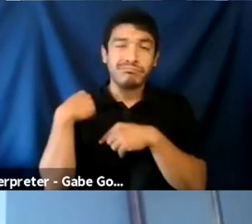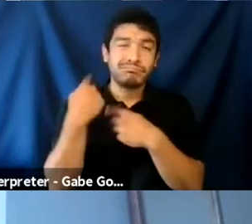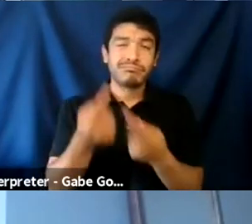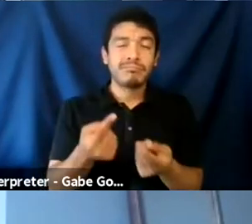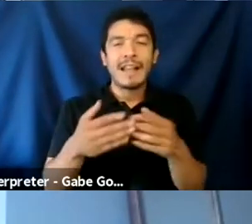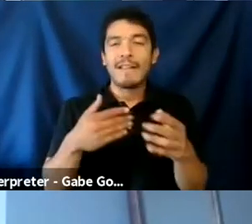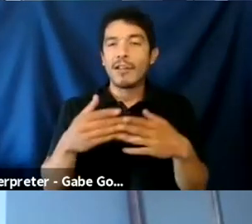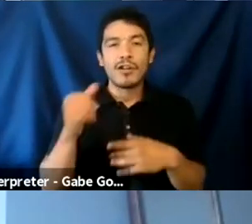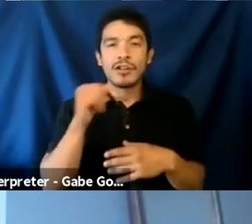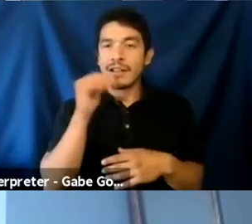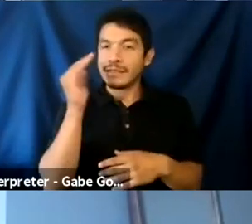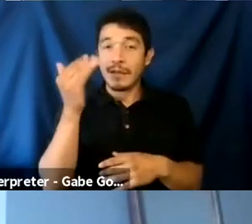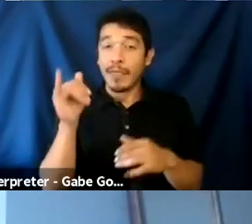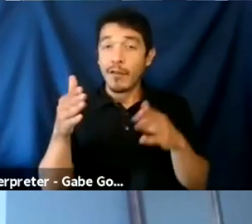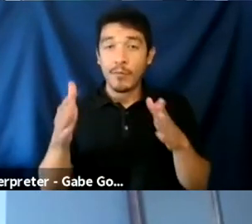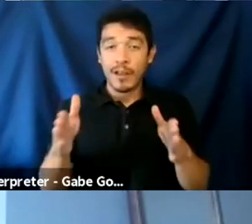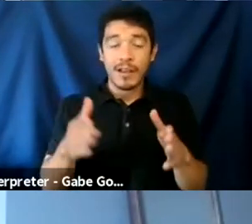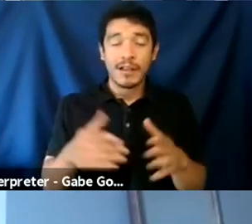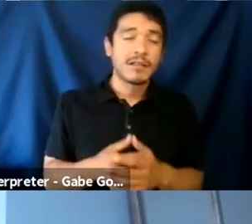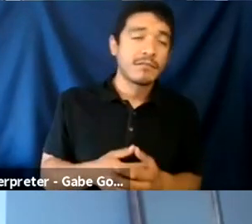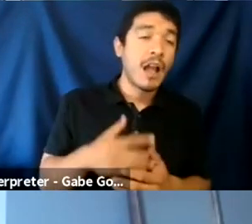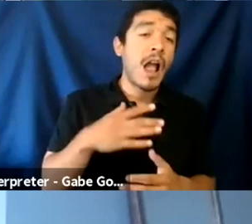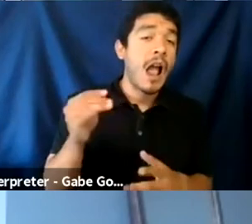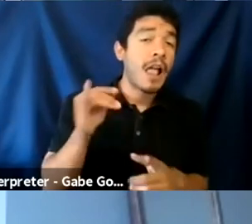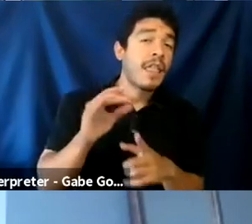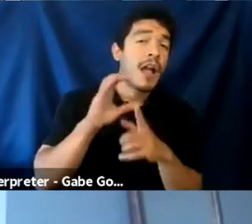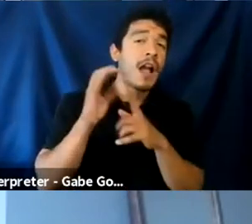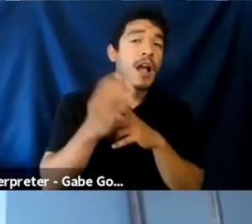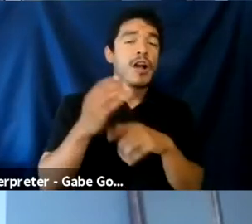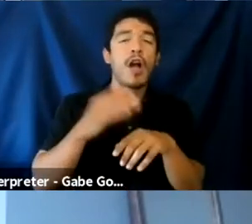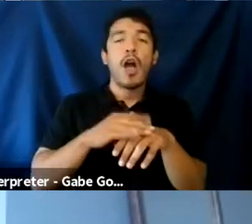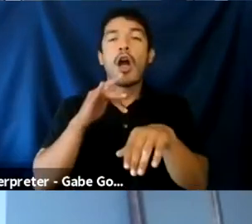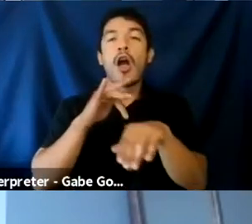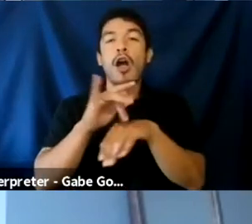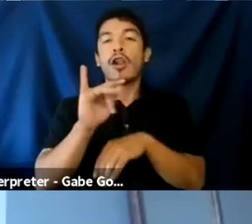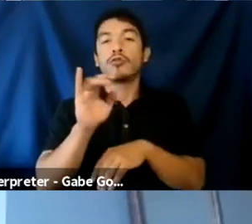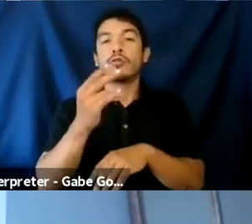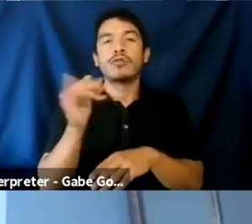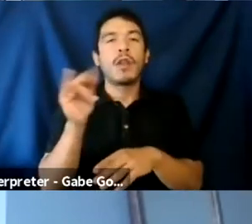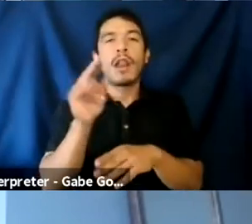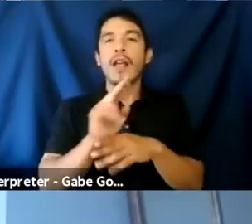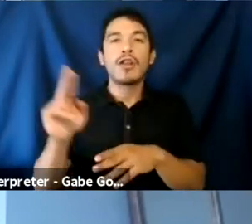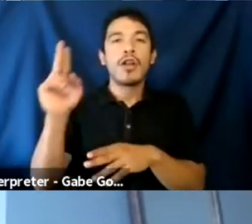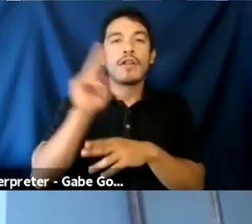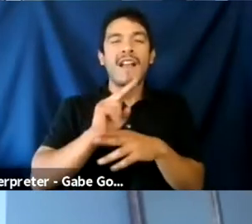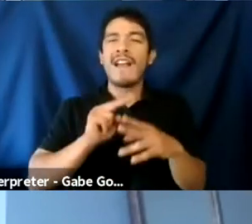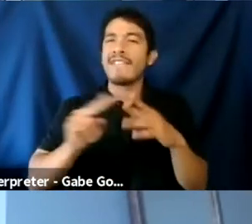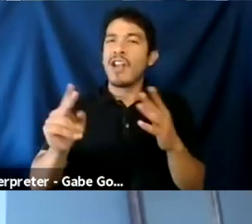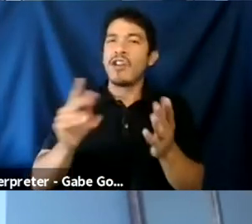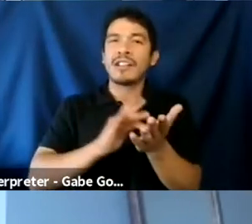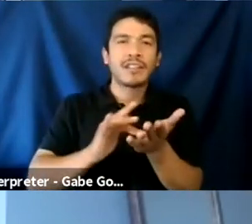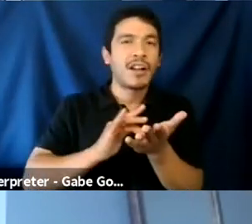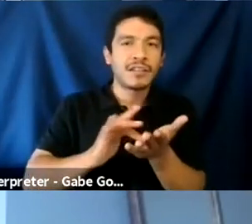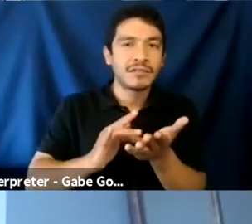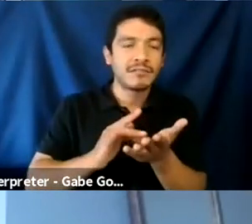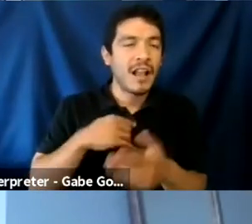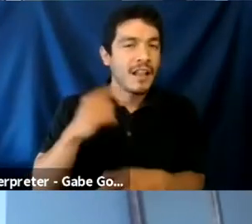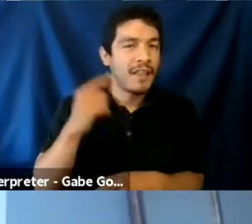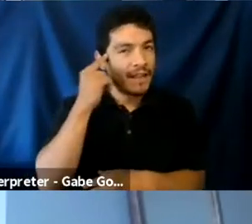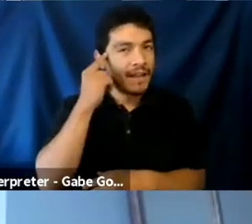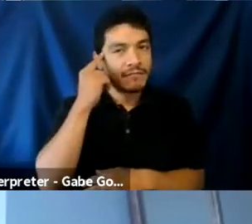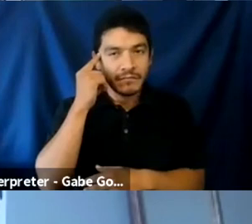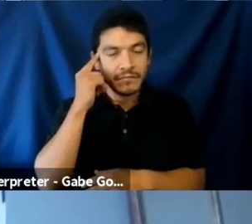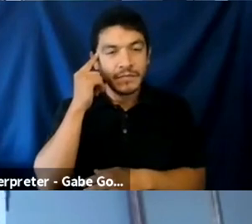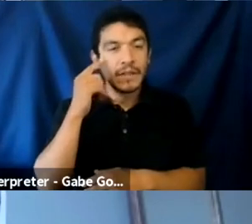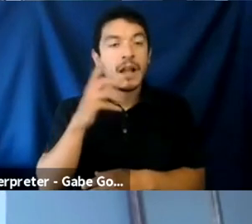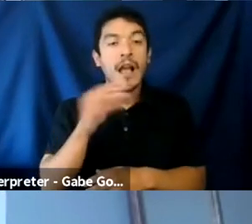though it doesn't, it maybe doesn't seem that way. Um, and the culture on early Twitch was like universally extremely toxic, I think. And, um, some of